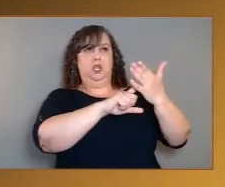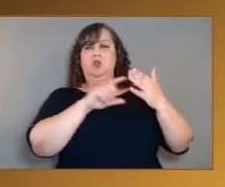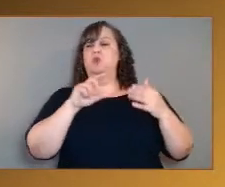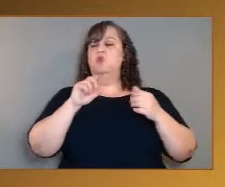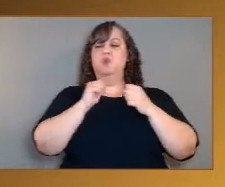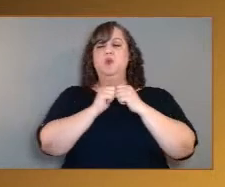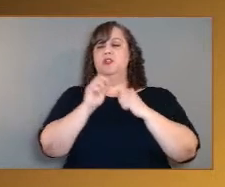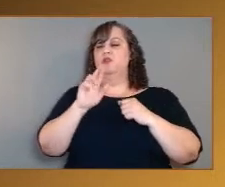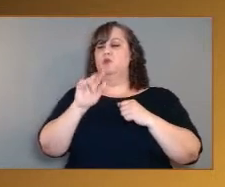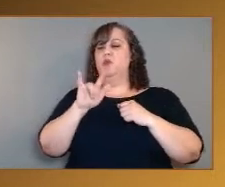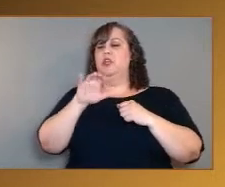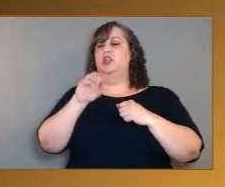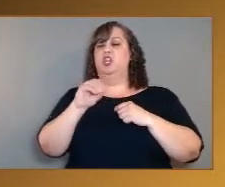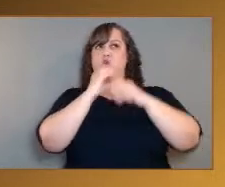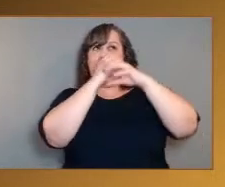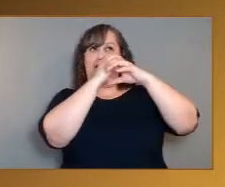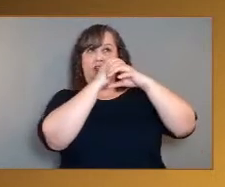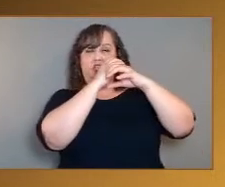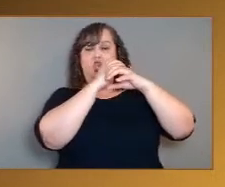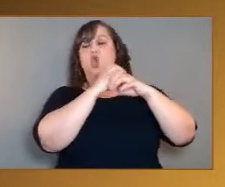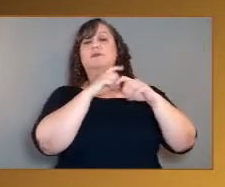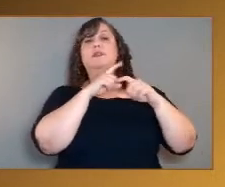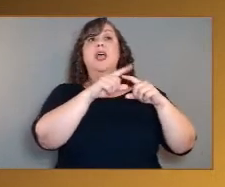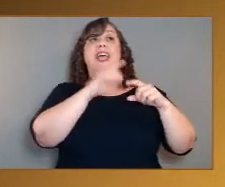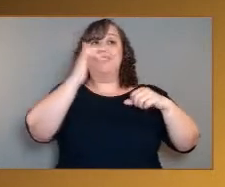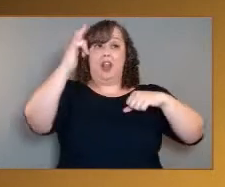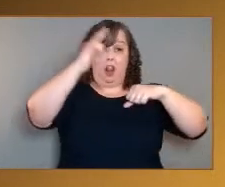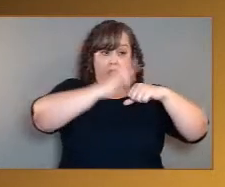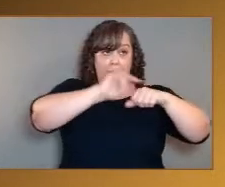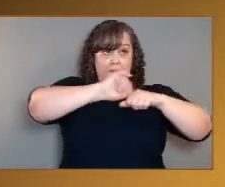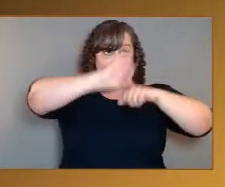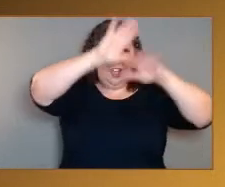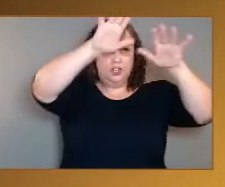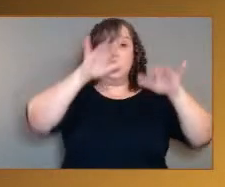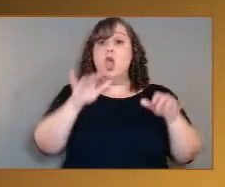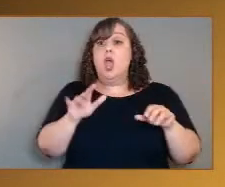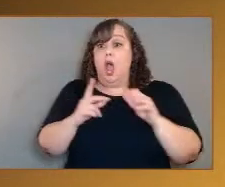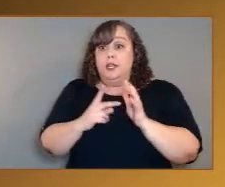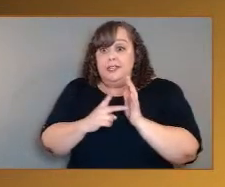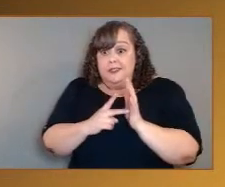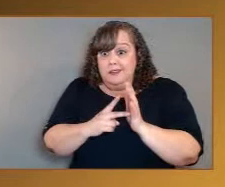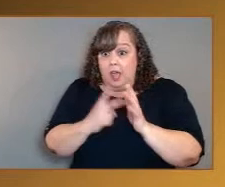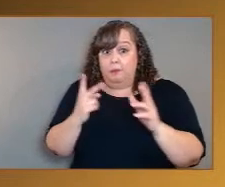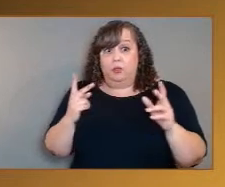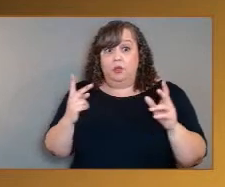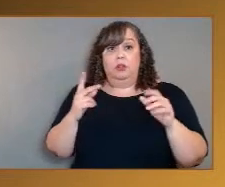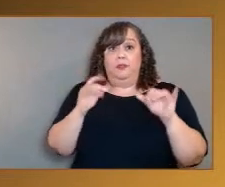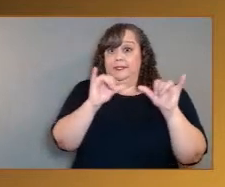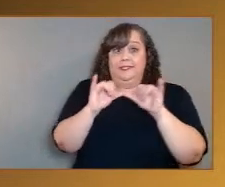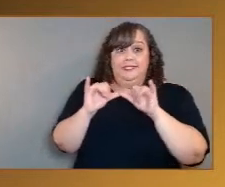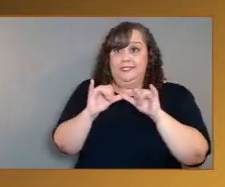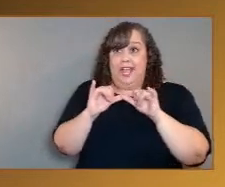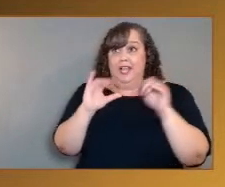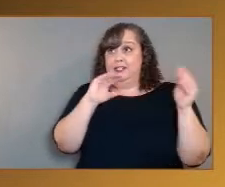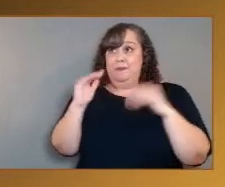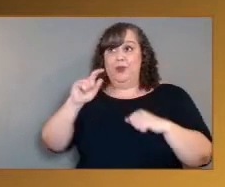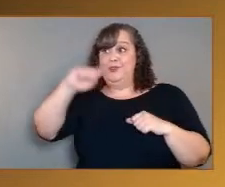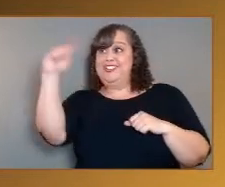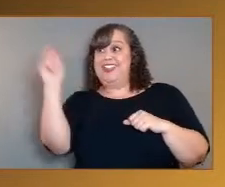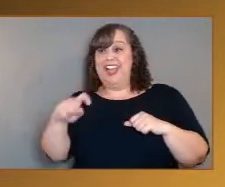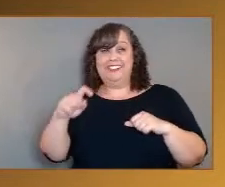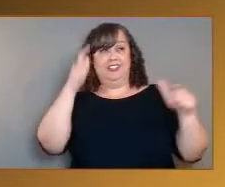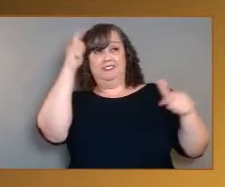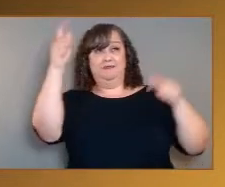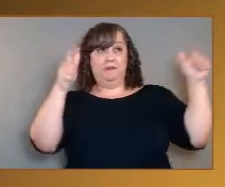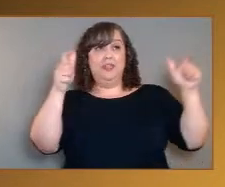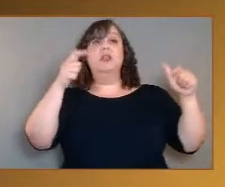this mountainous zone. It's twice the size of Texas. That's pretty big. We're going to come in there and see the atmosphere on the sunlit side. So we have lots of illum